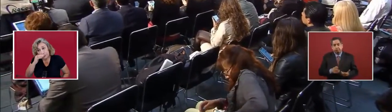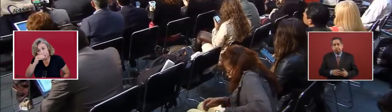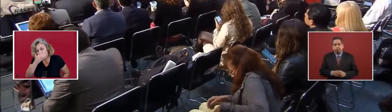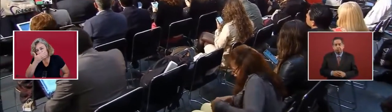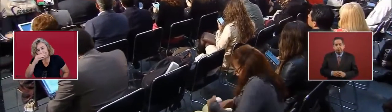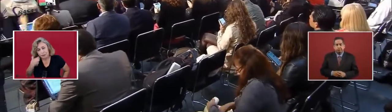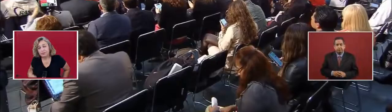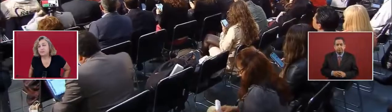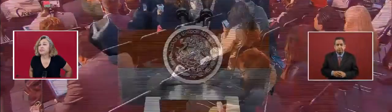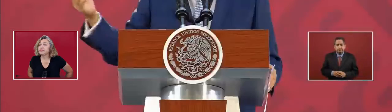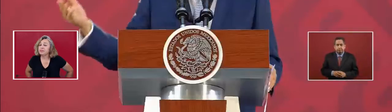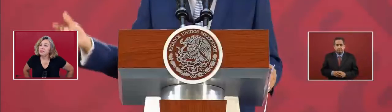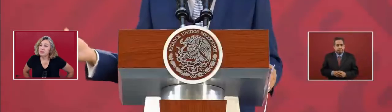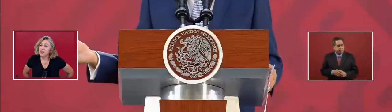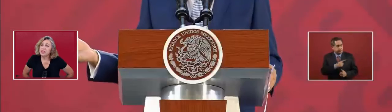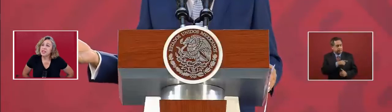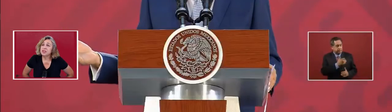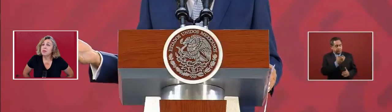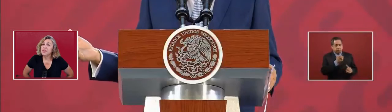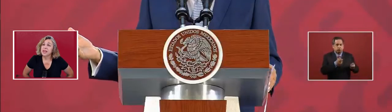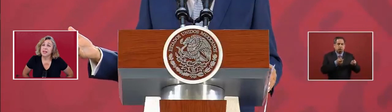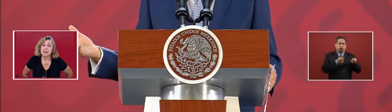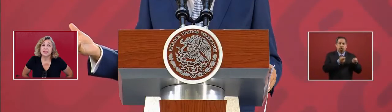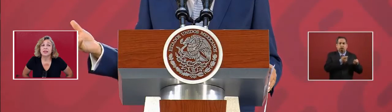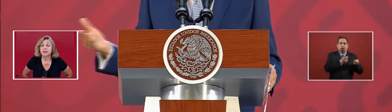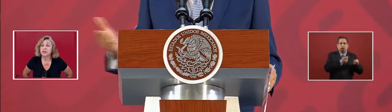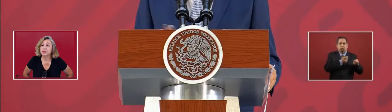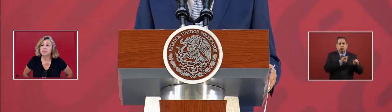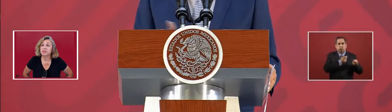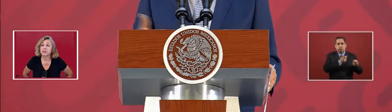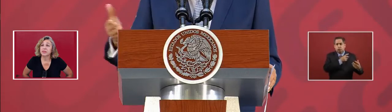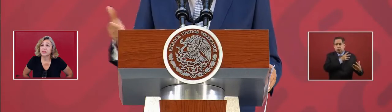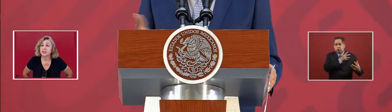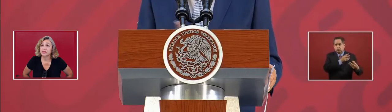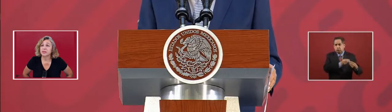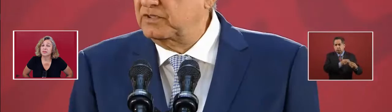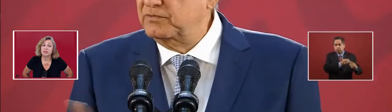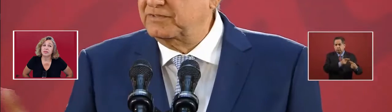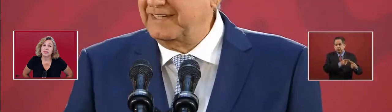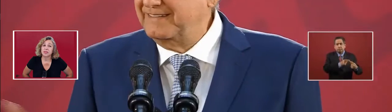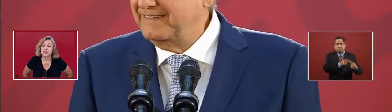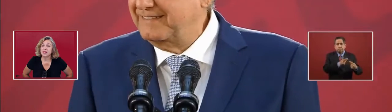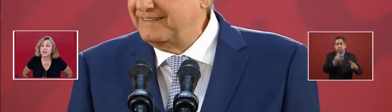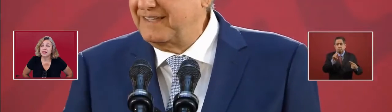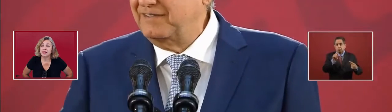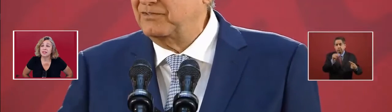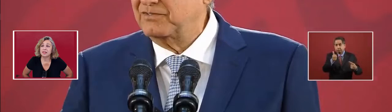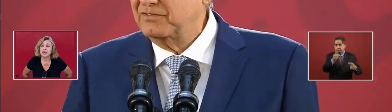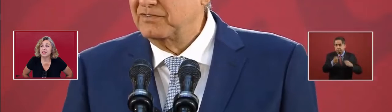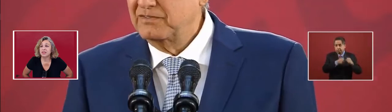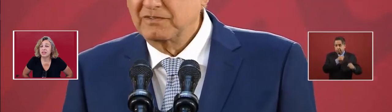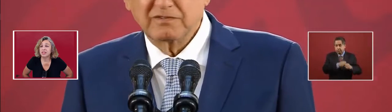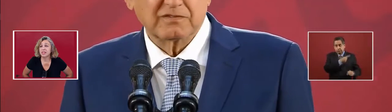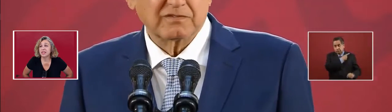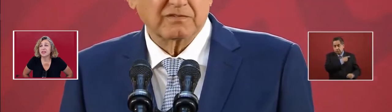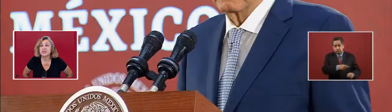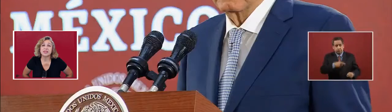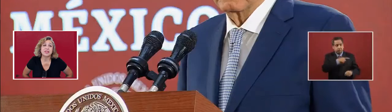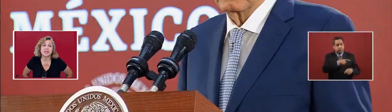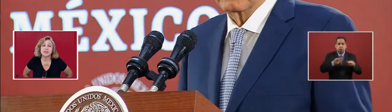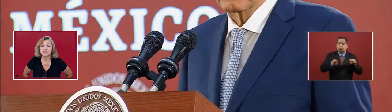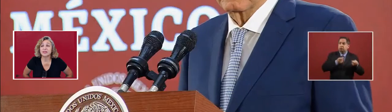they dominated in the last 36